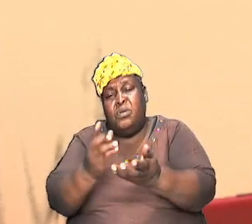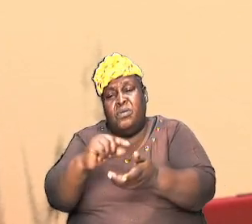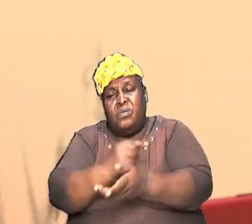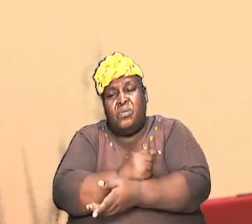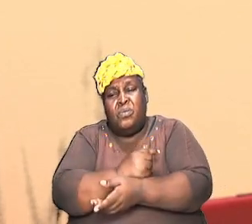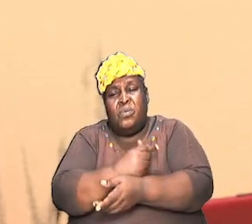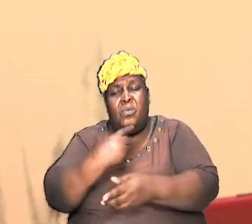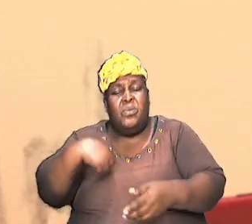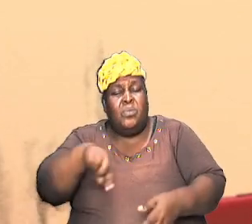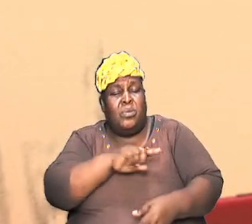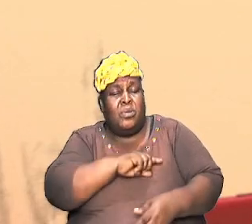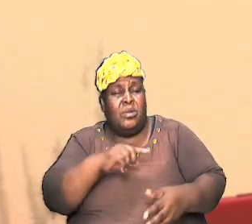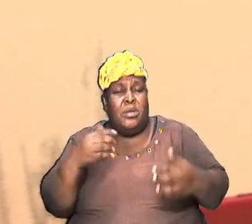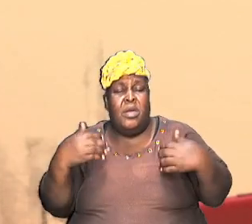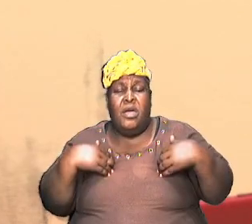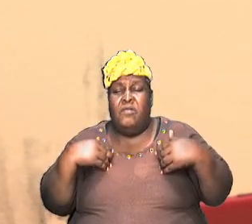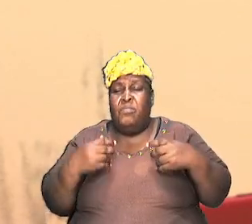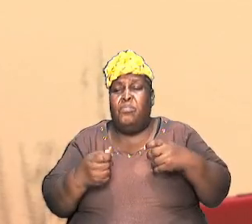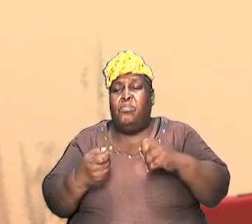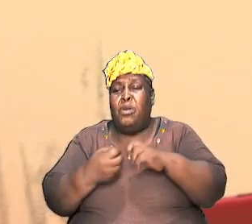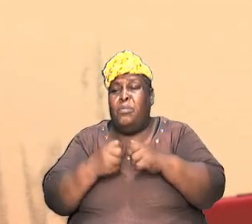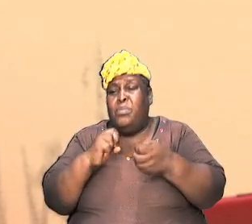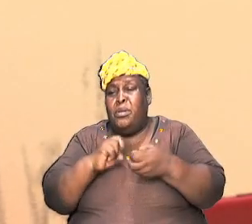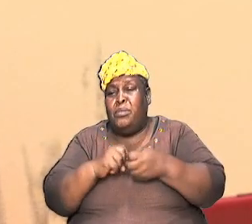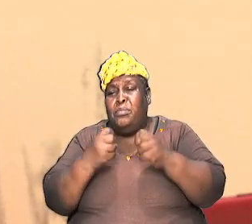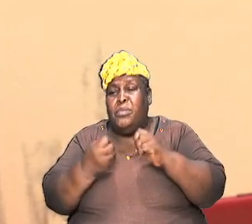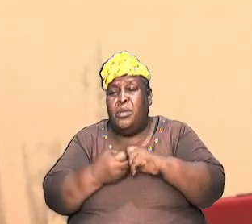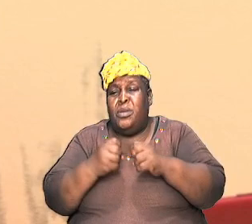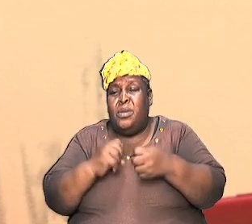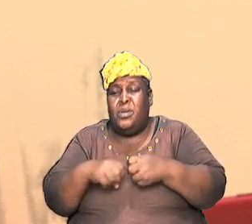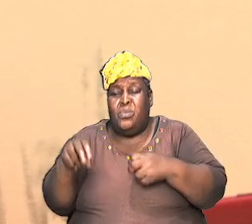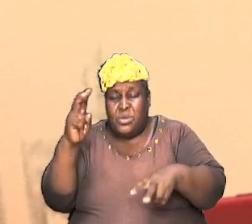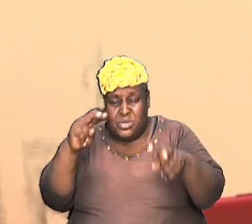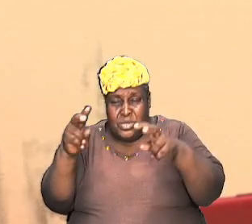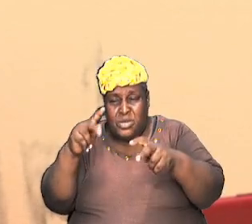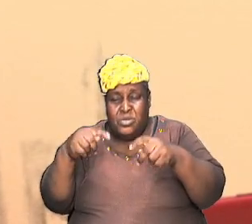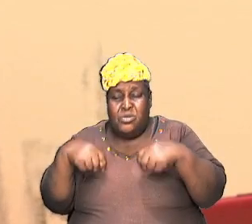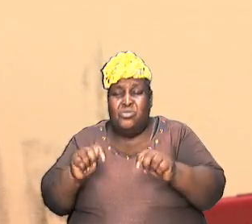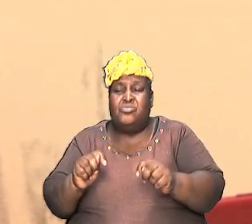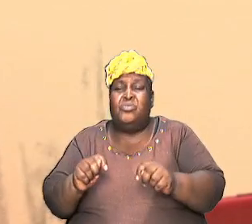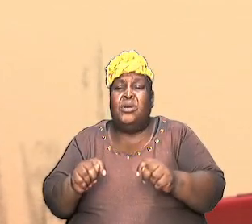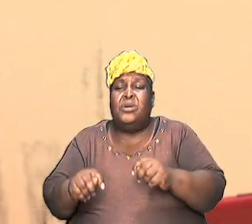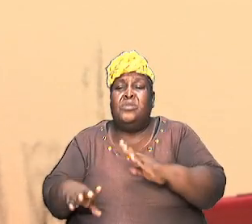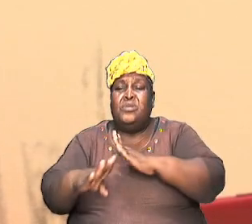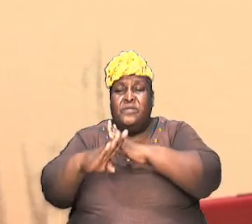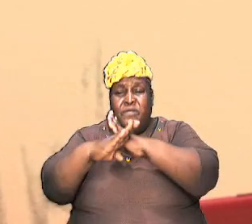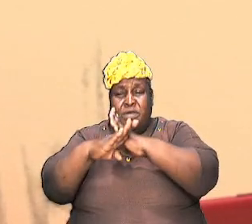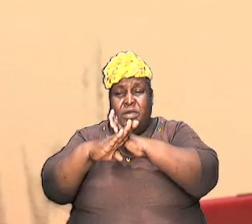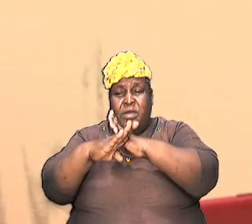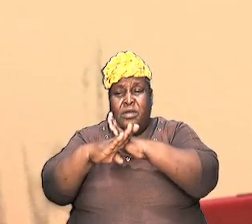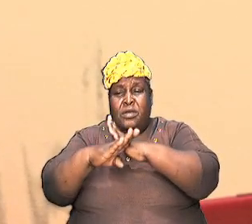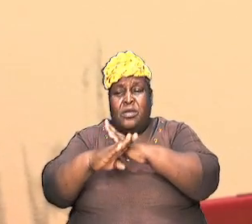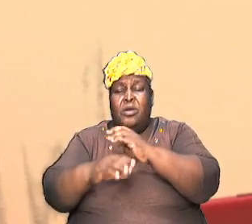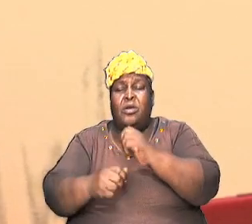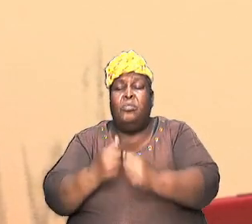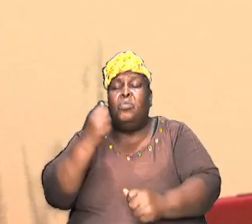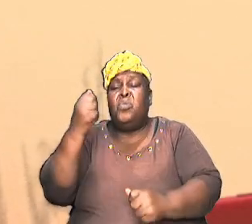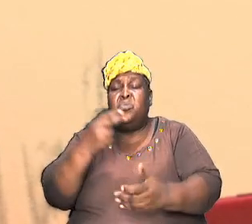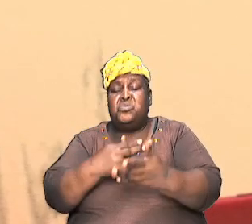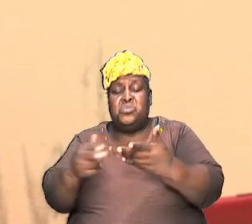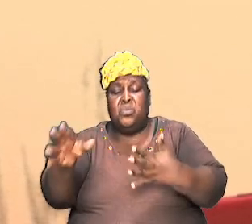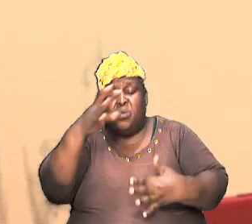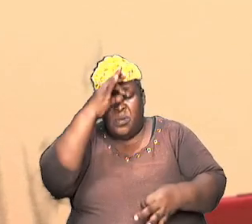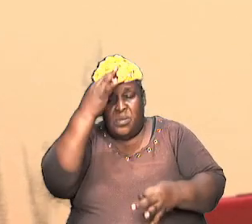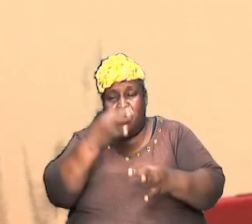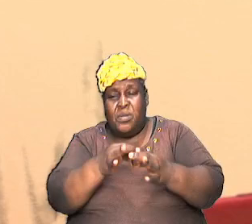problem as we seek to try to defend this most holy faith that we are a part of.